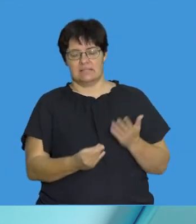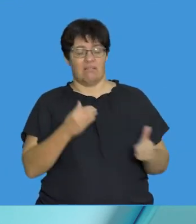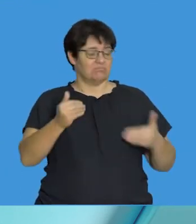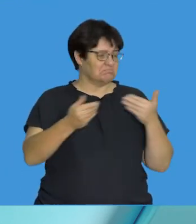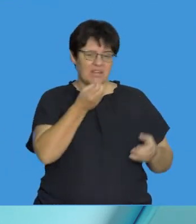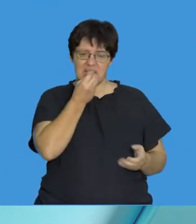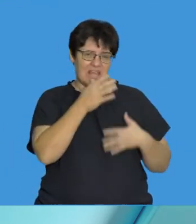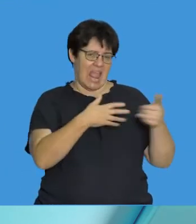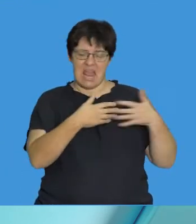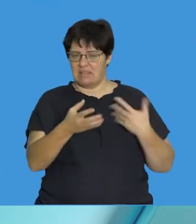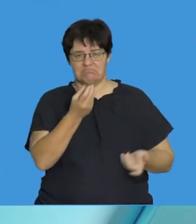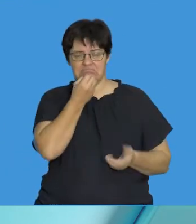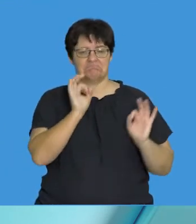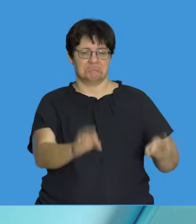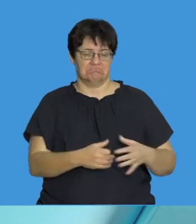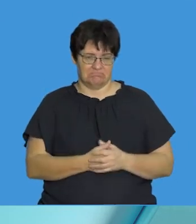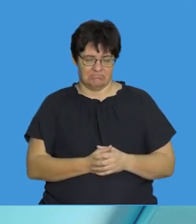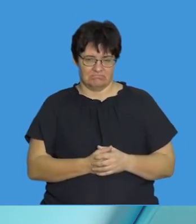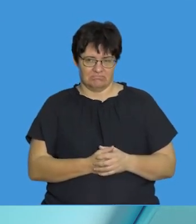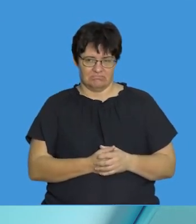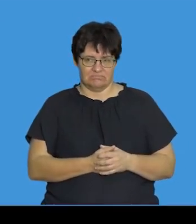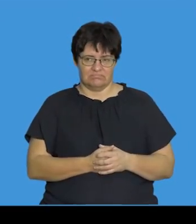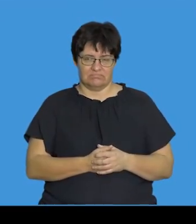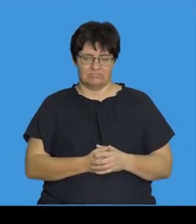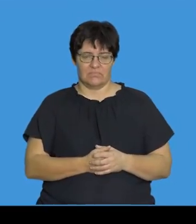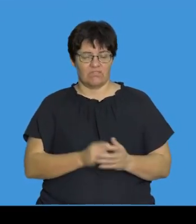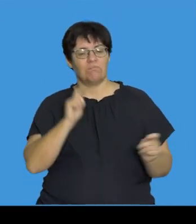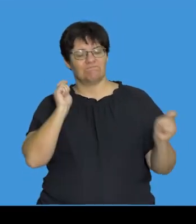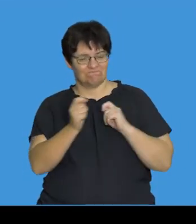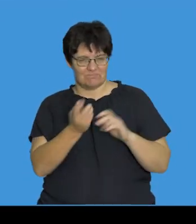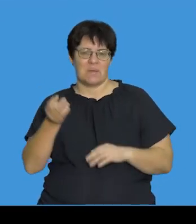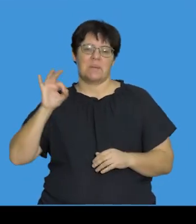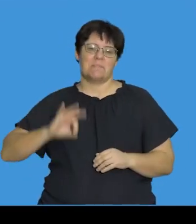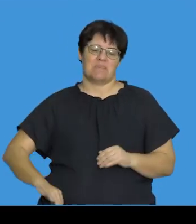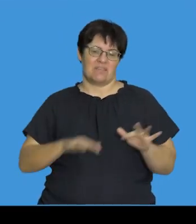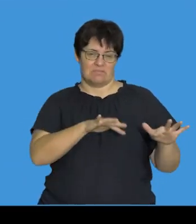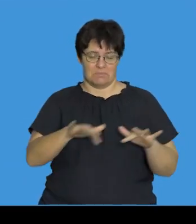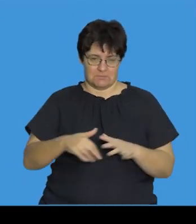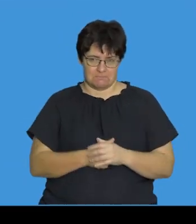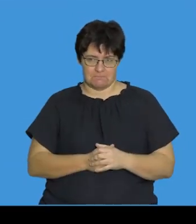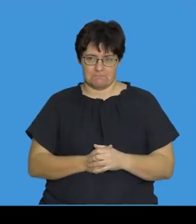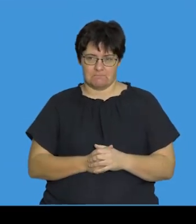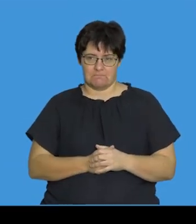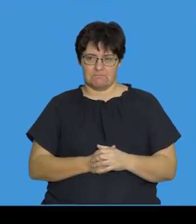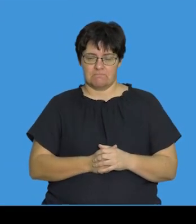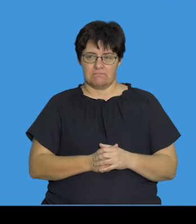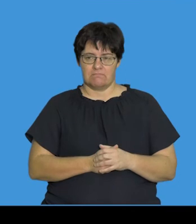or diets high in cholesterol. So these are examples of mutations that are beneficial to the population.